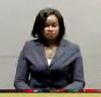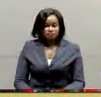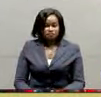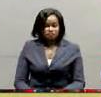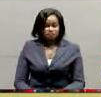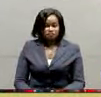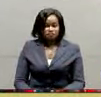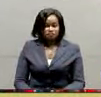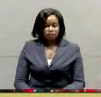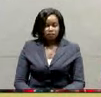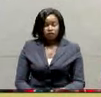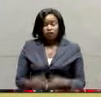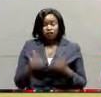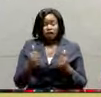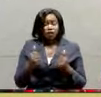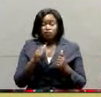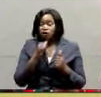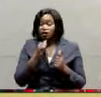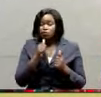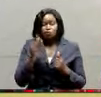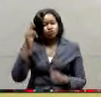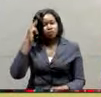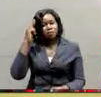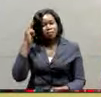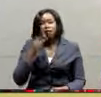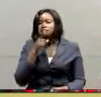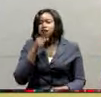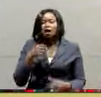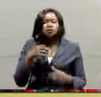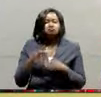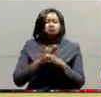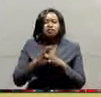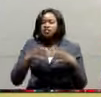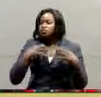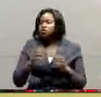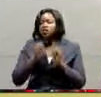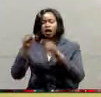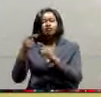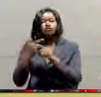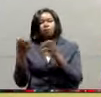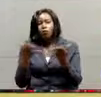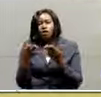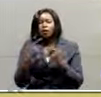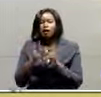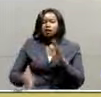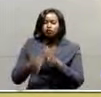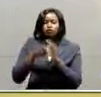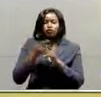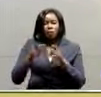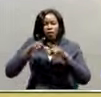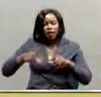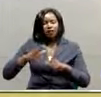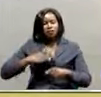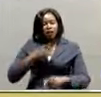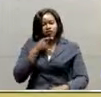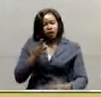She does not remember where Lokong comes from and she comes to anybody in the land of her father. You are the one? No!